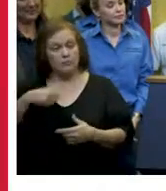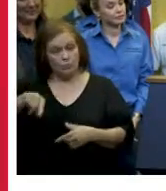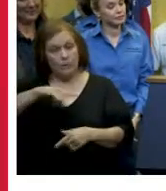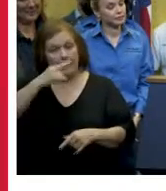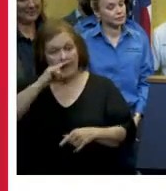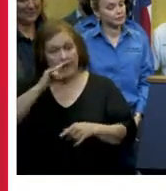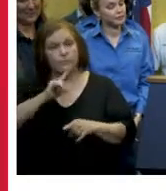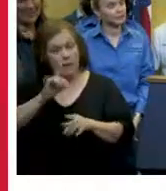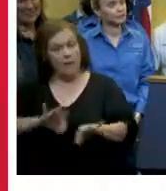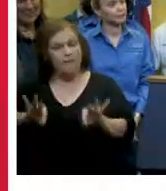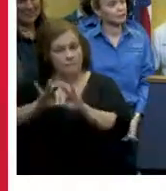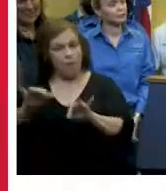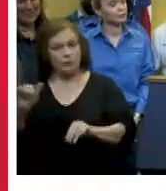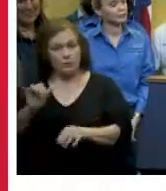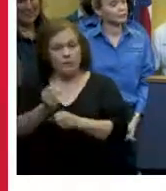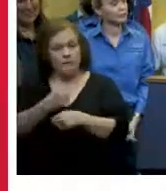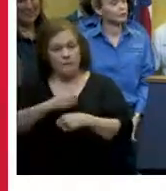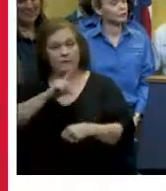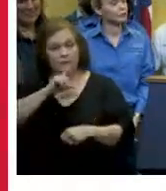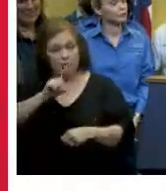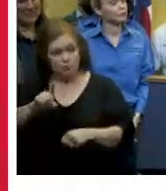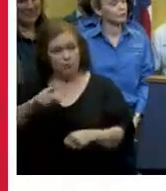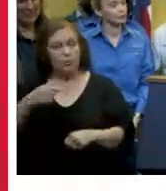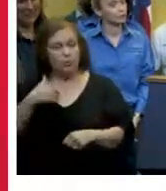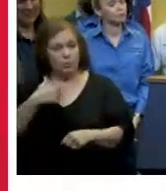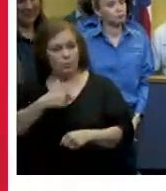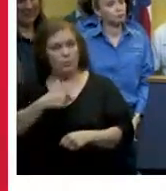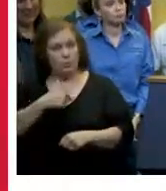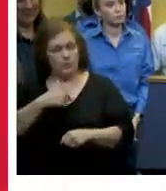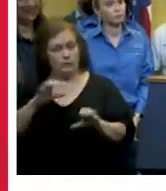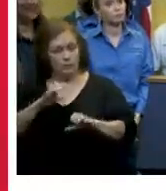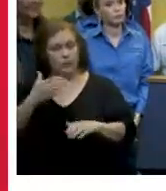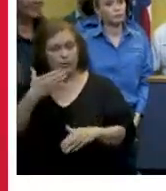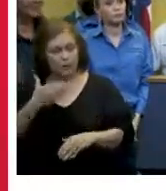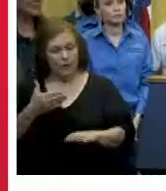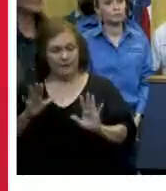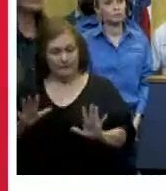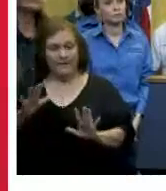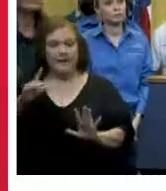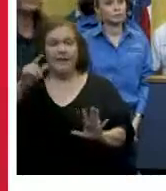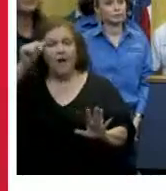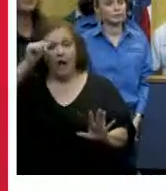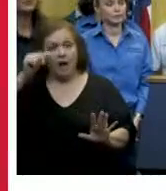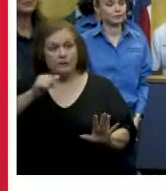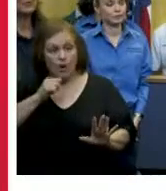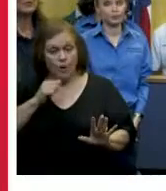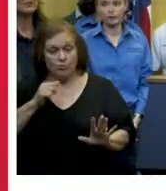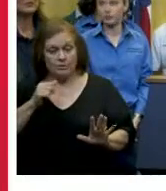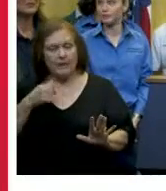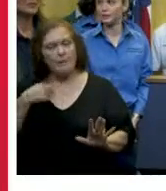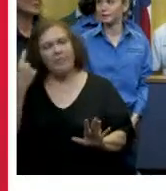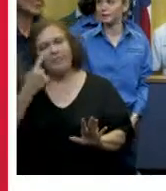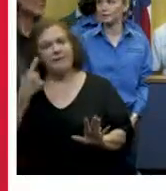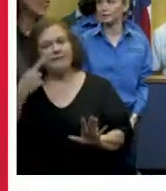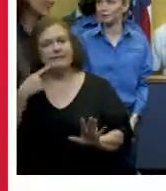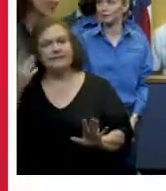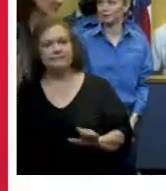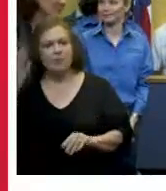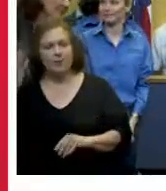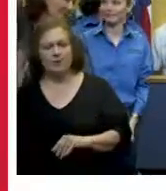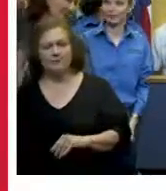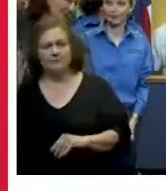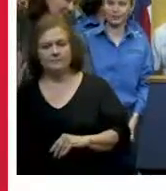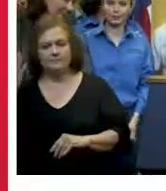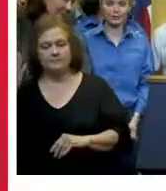role in helping us to make sure that we respond well for our adults you know i was thinking about this this morning